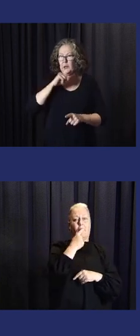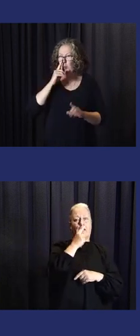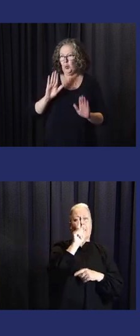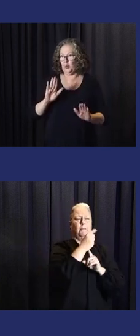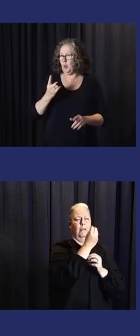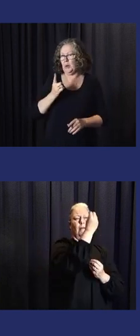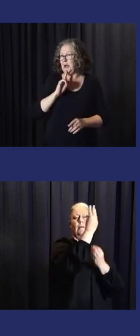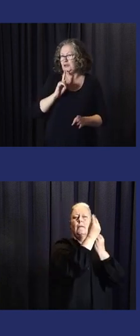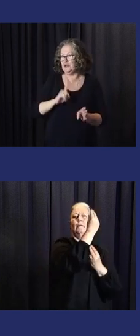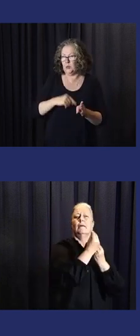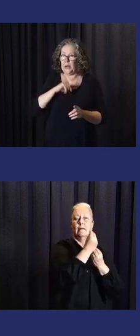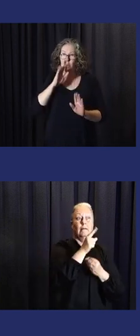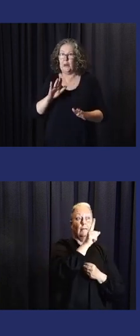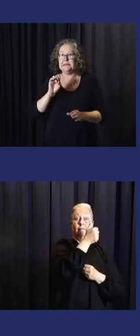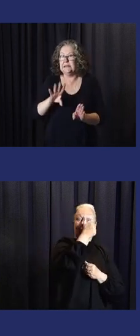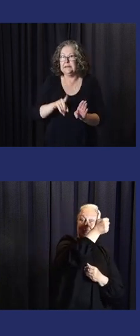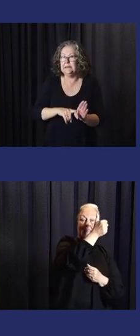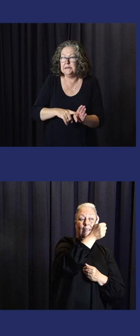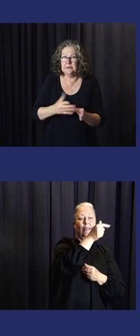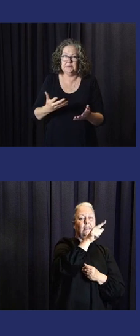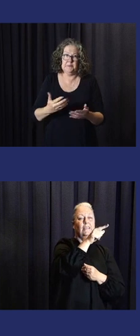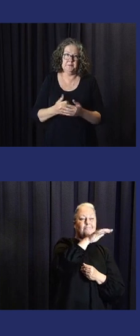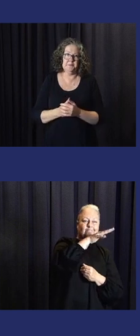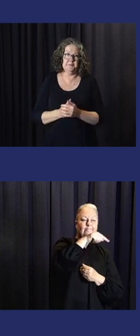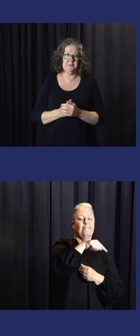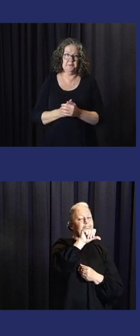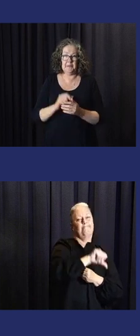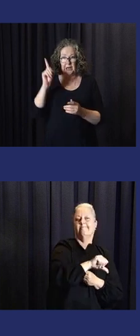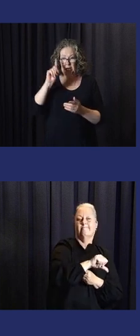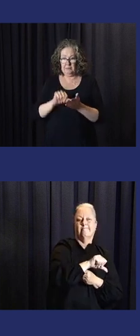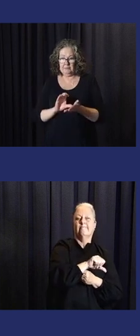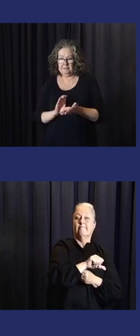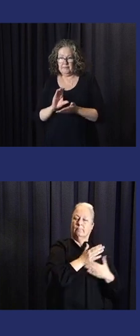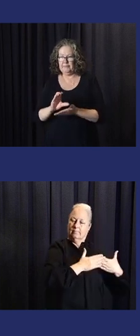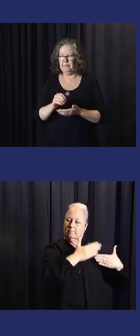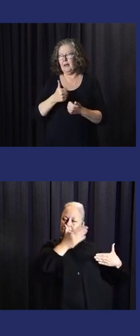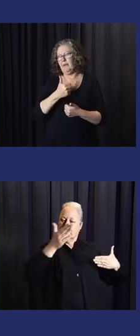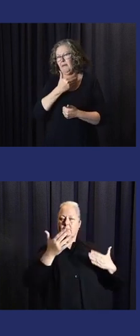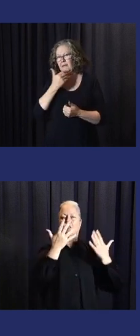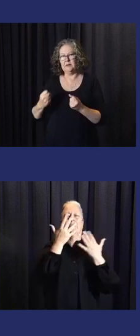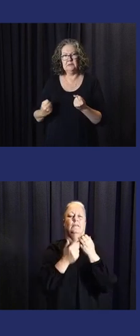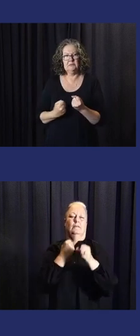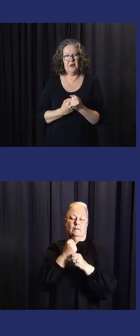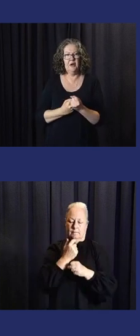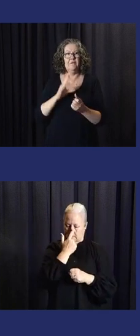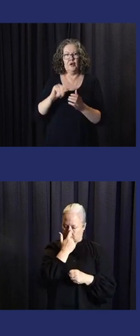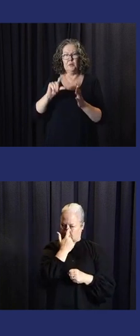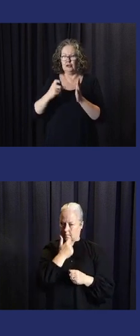We need to make sure that we reach the target by 2027. We can't wait another 100 years or even 10 years.